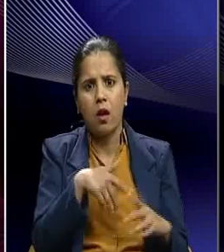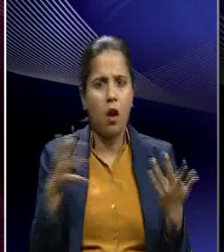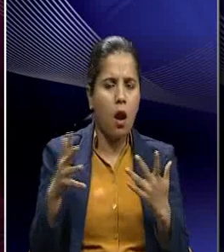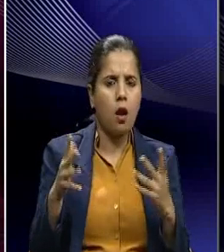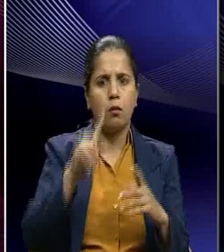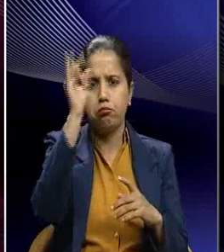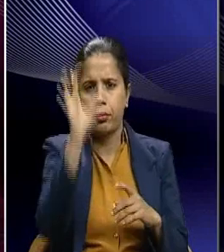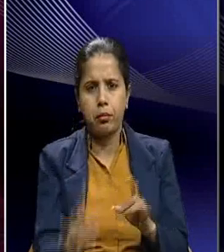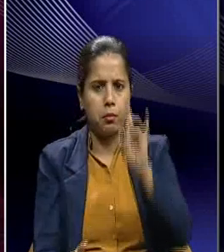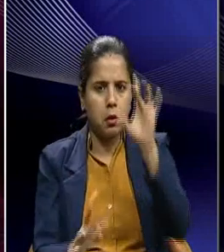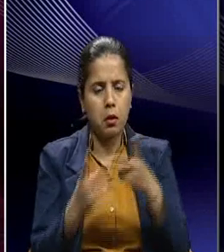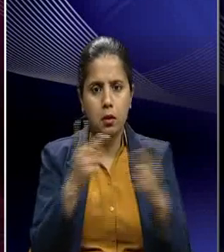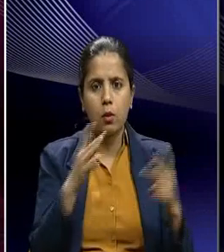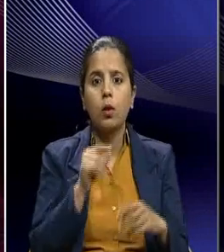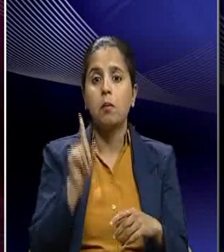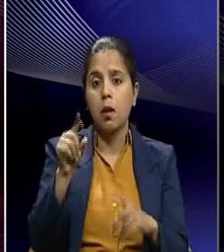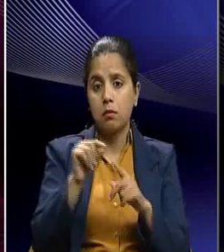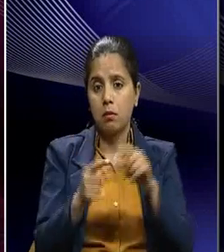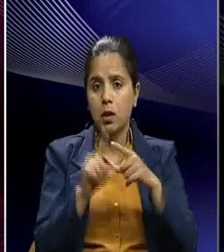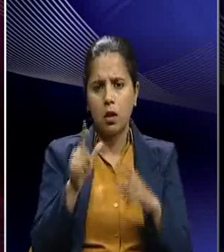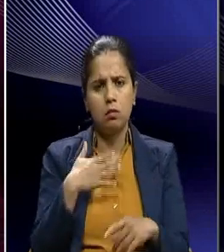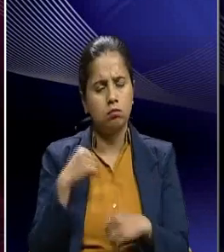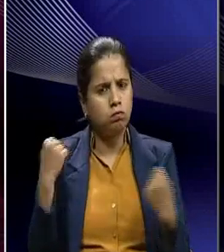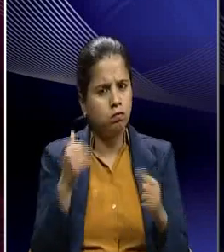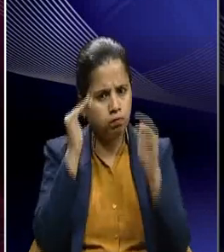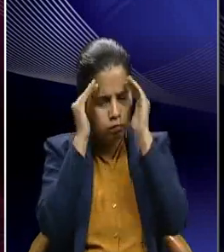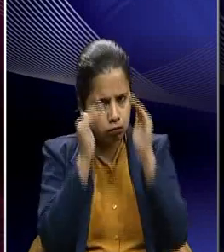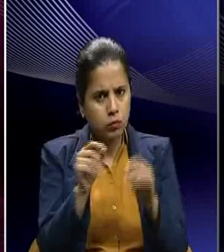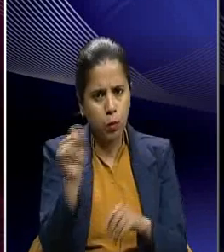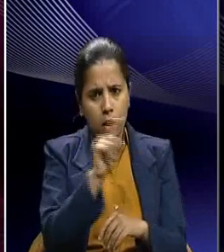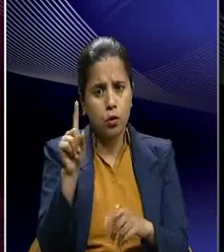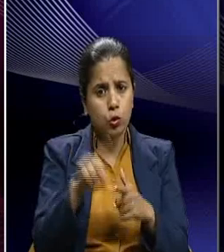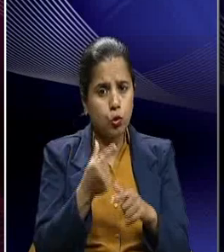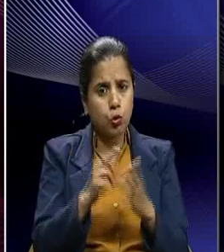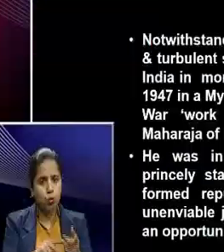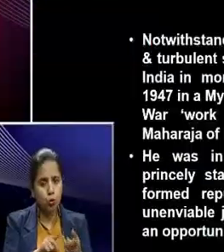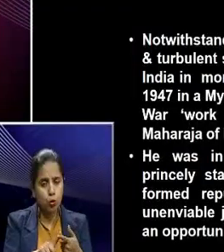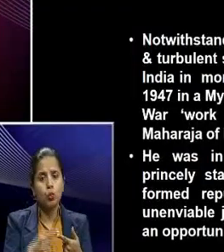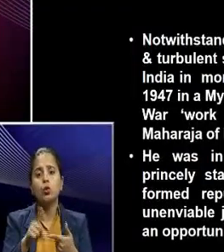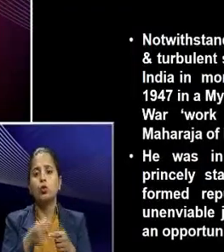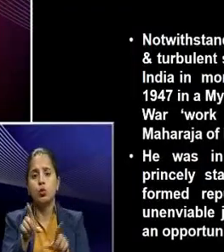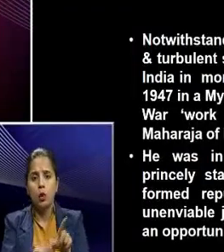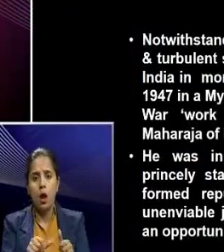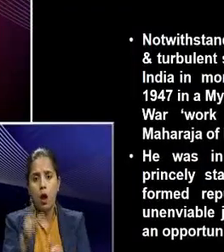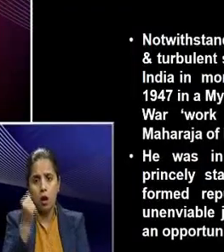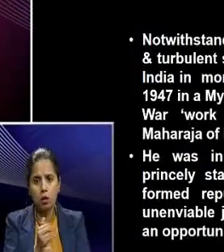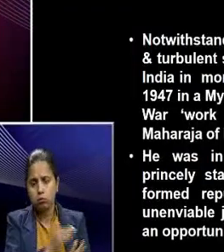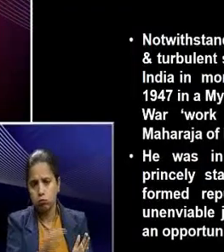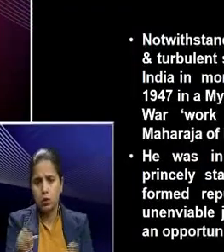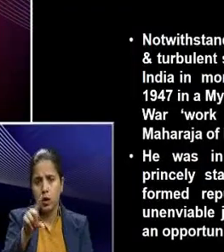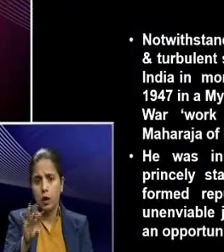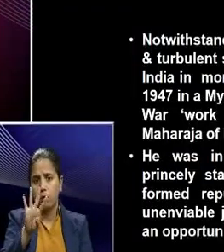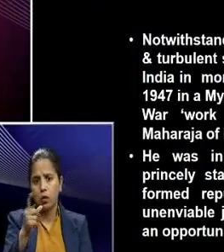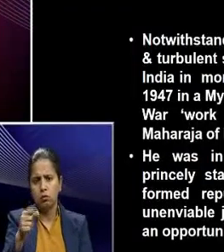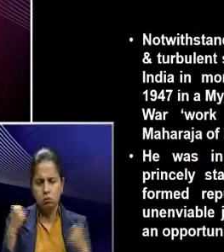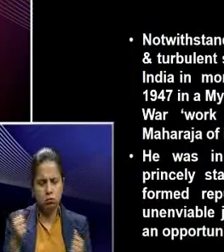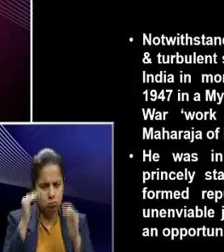But Patel was seriously engaged during these months from June, July and August of 1947. And he